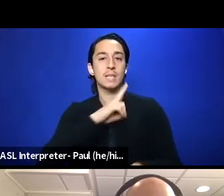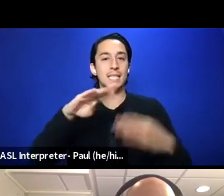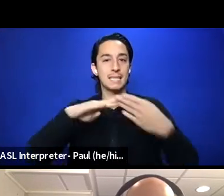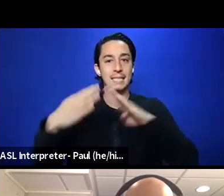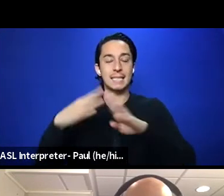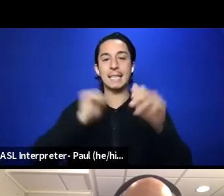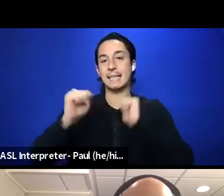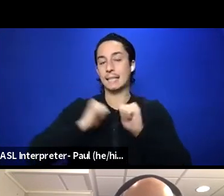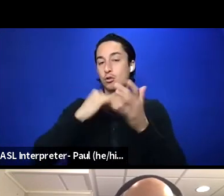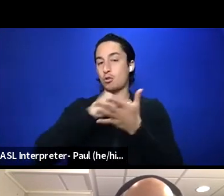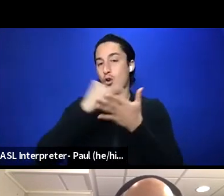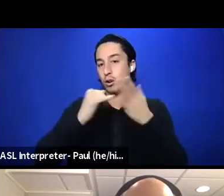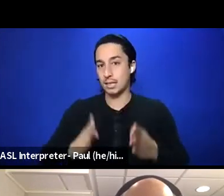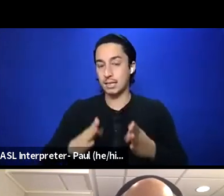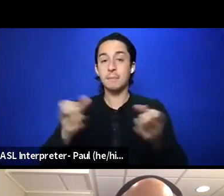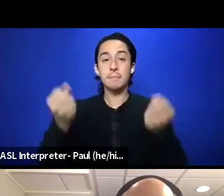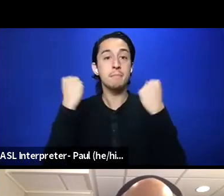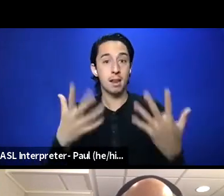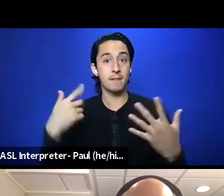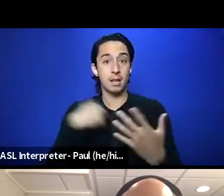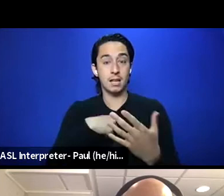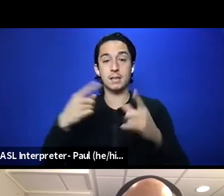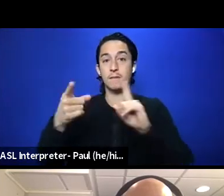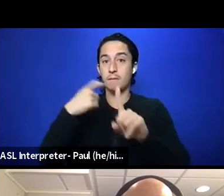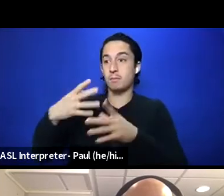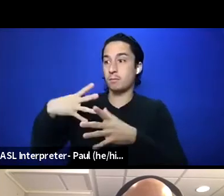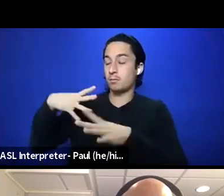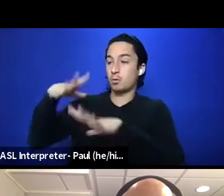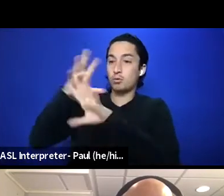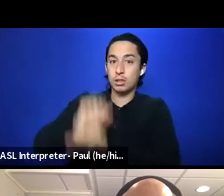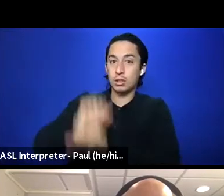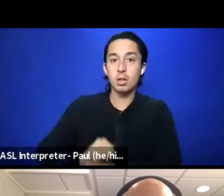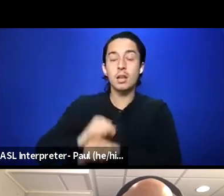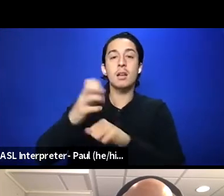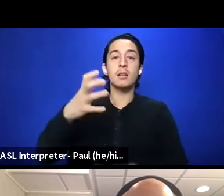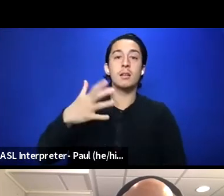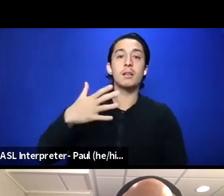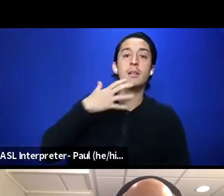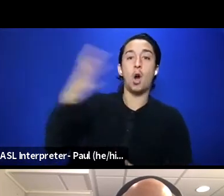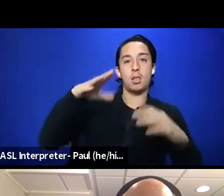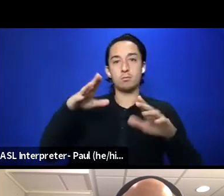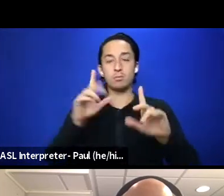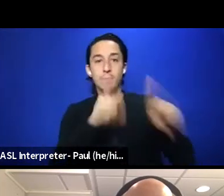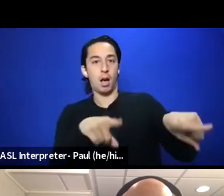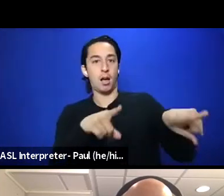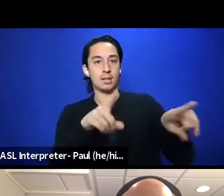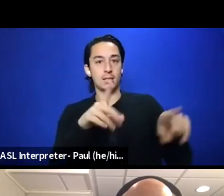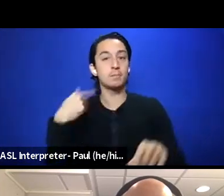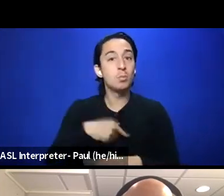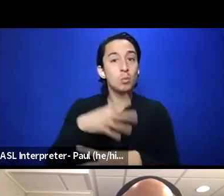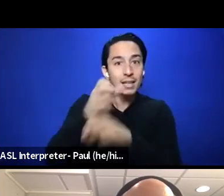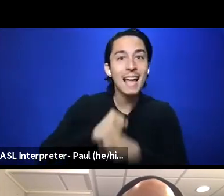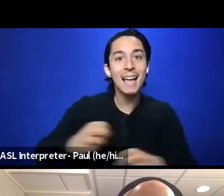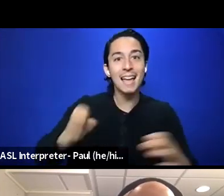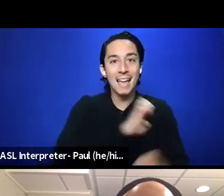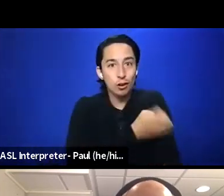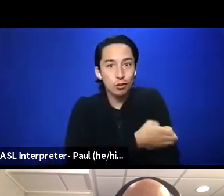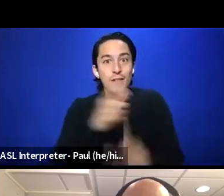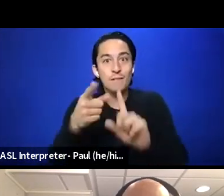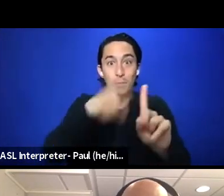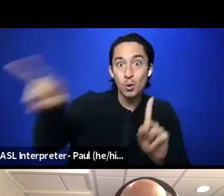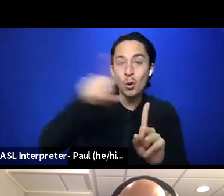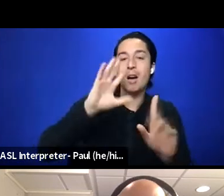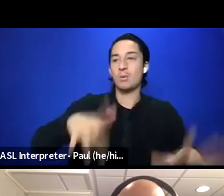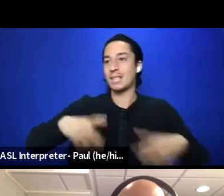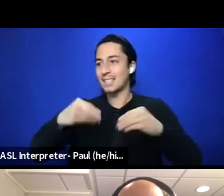many of us come from traditions of call and response and you know, we get, we, once we get the energy from you, we give that energy,